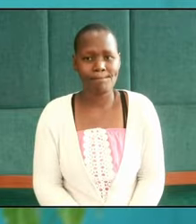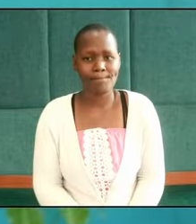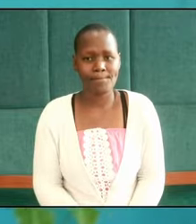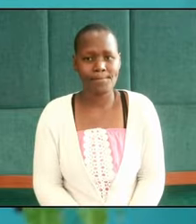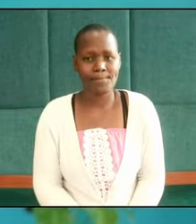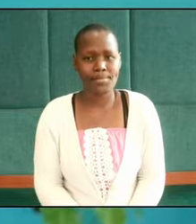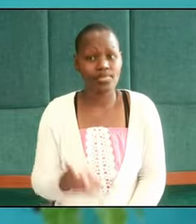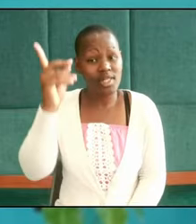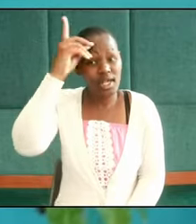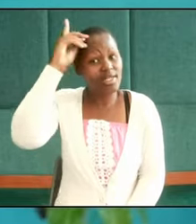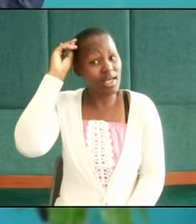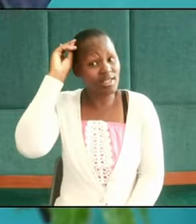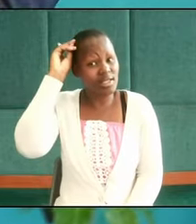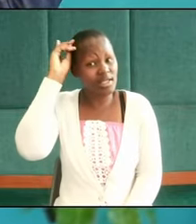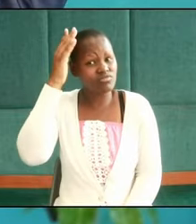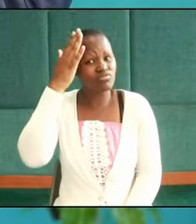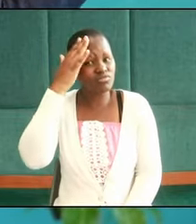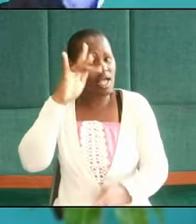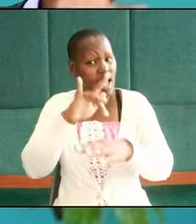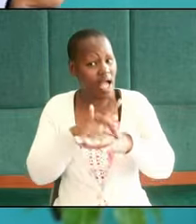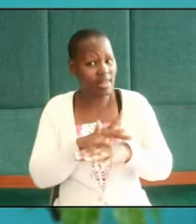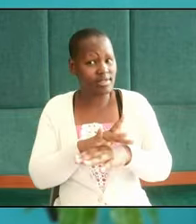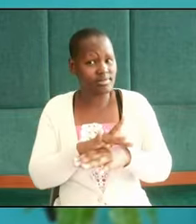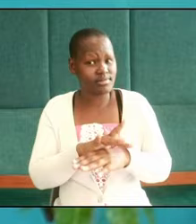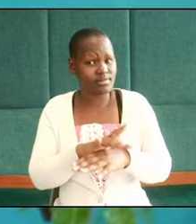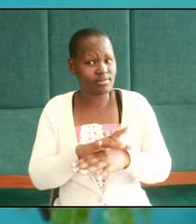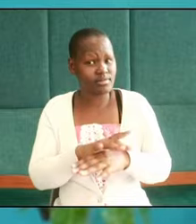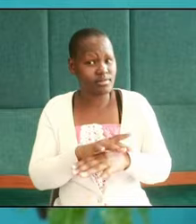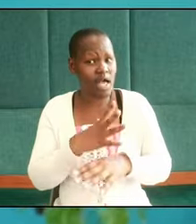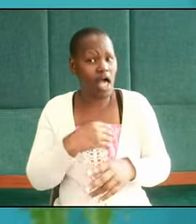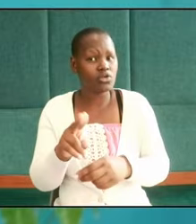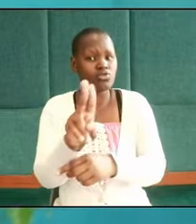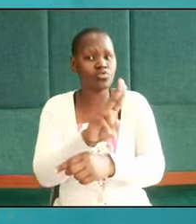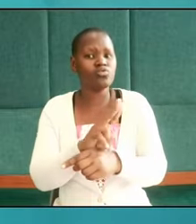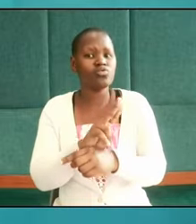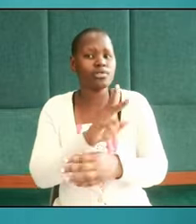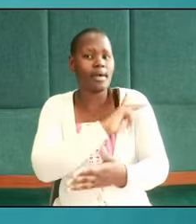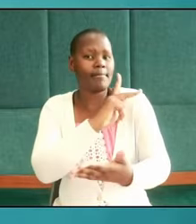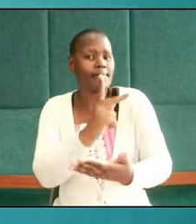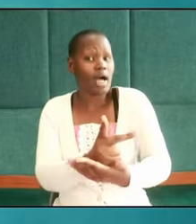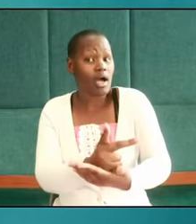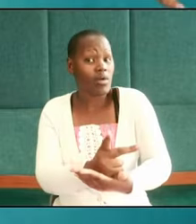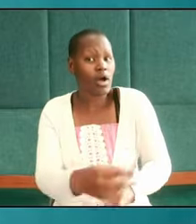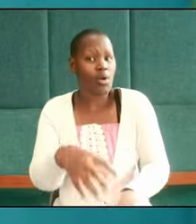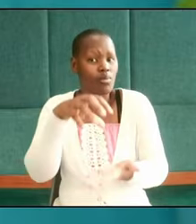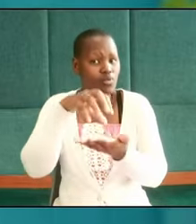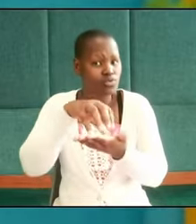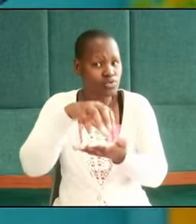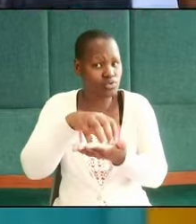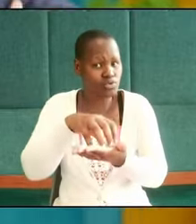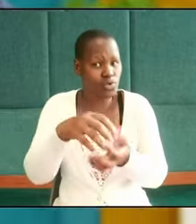Daniel discovered Ali and he used his power his position